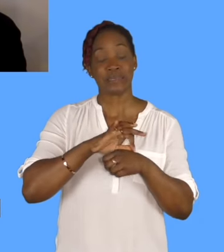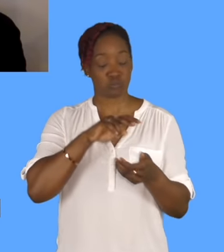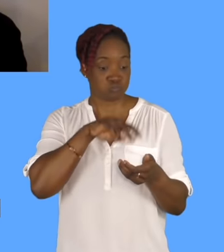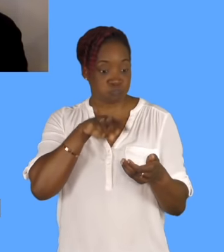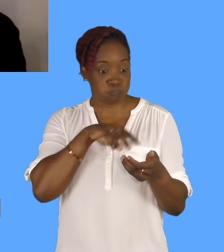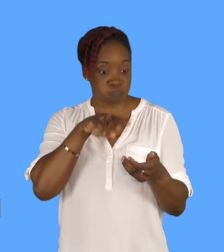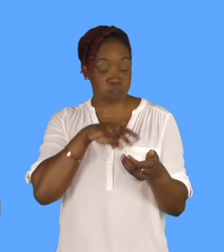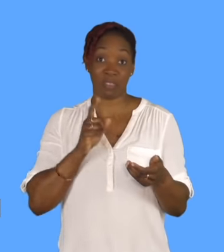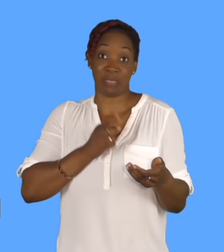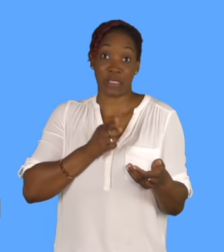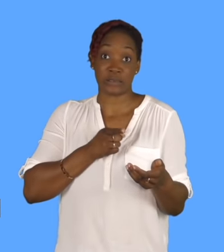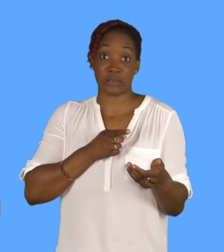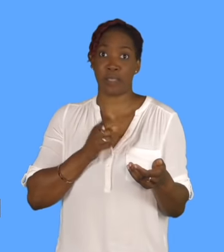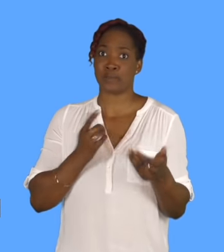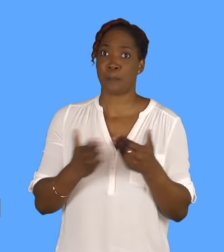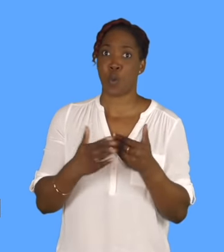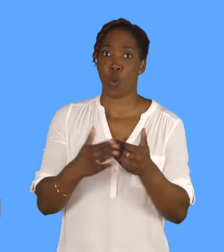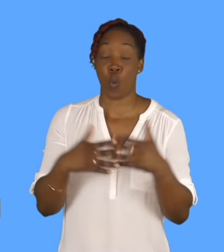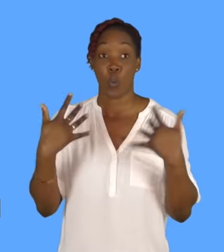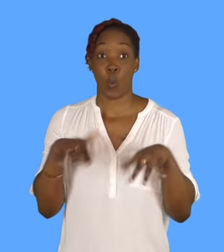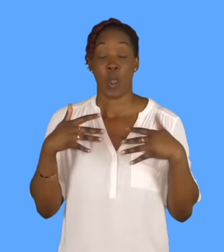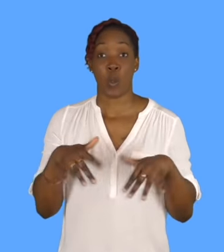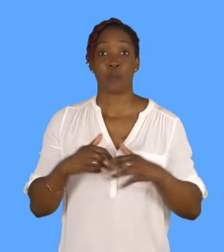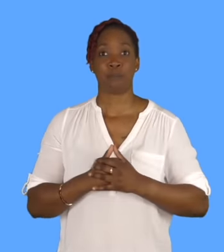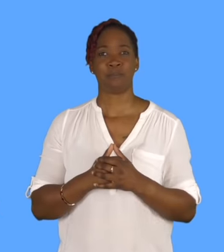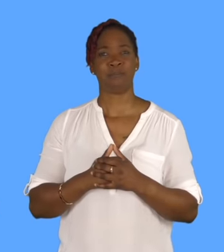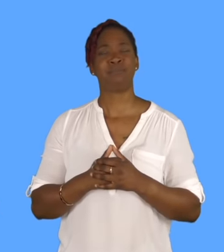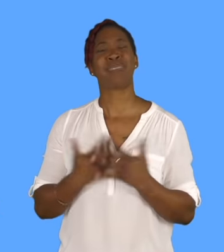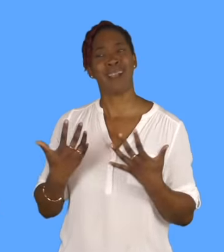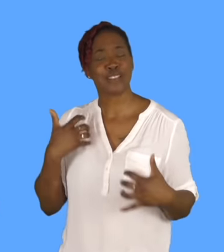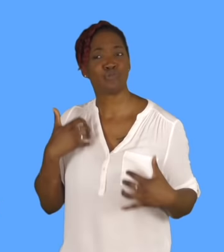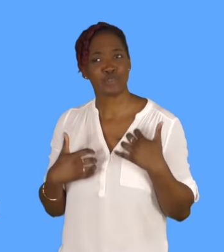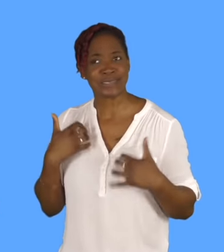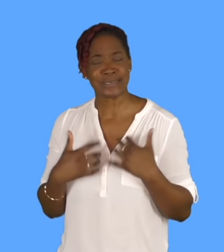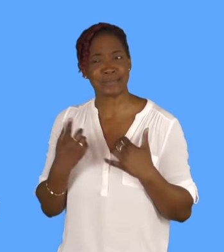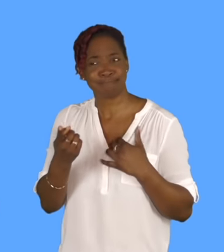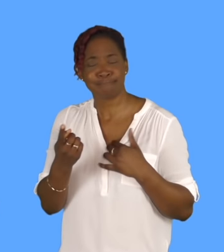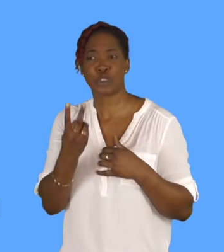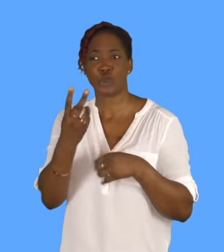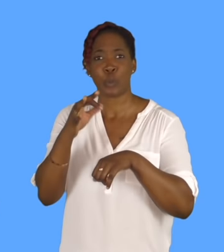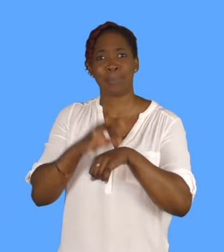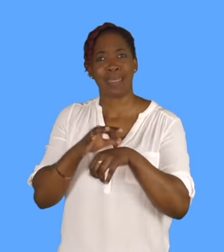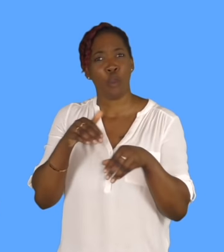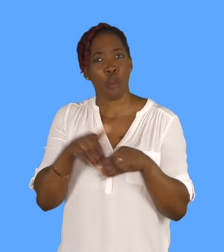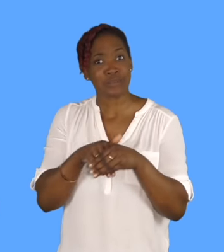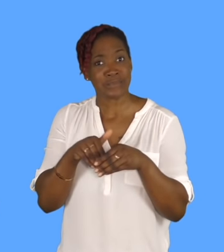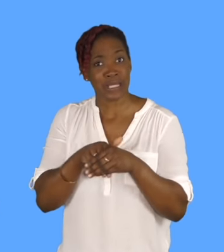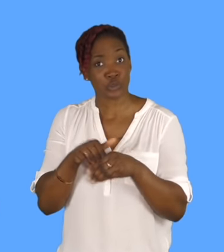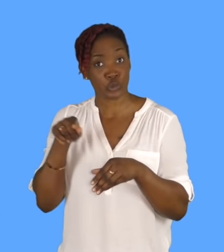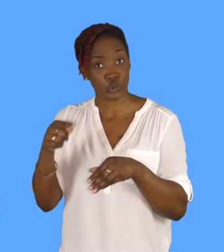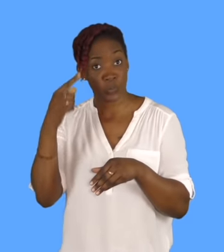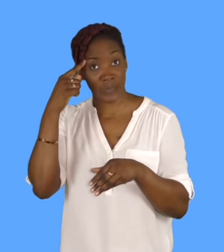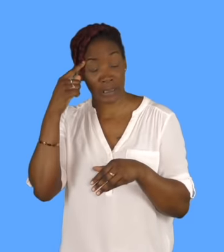But that's quite interesting what you're saying about the two-minute content, is that, do you think that's making filmmakers make their